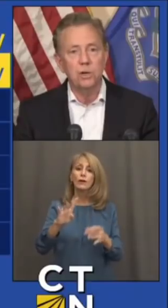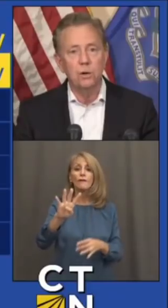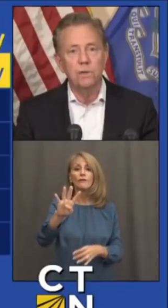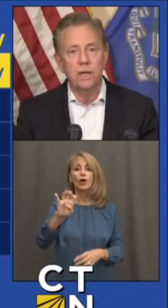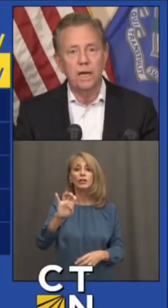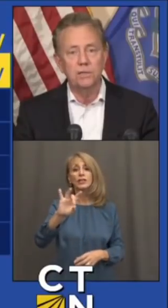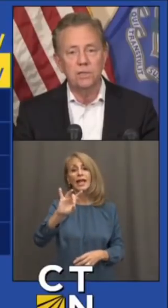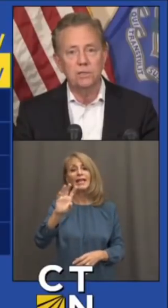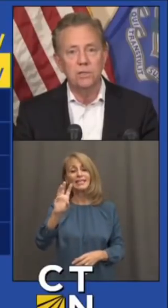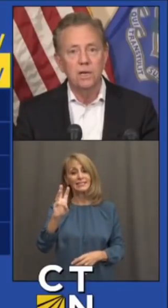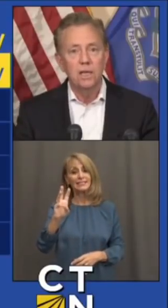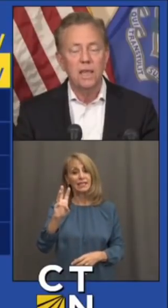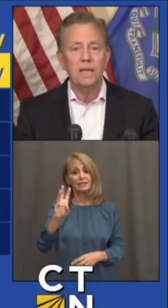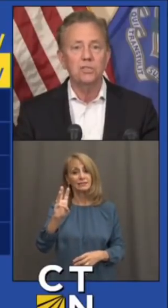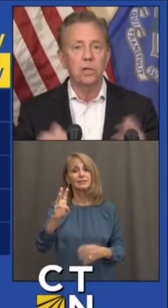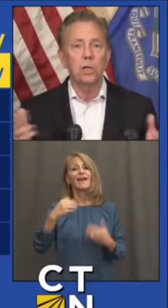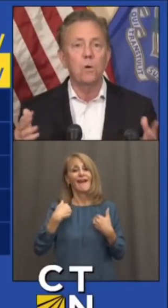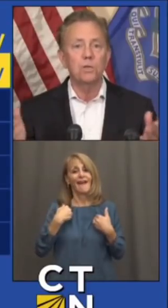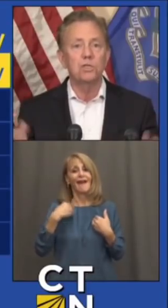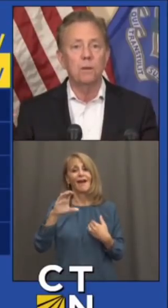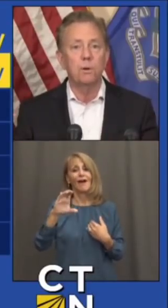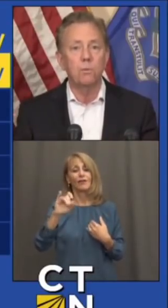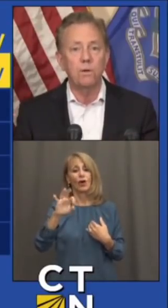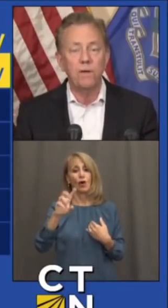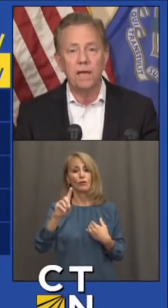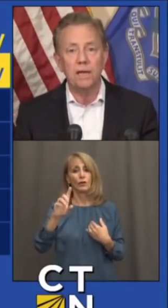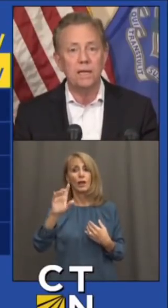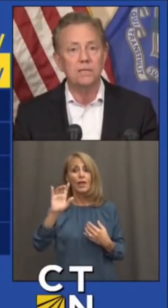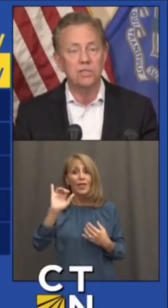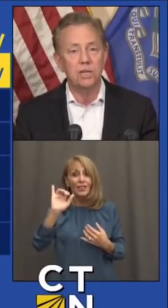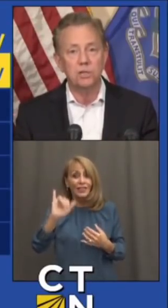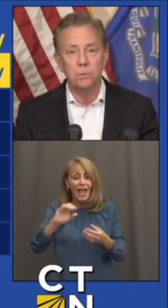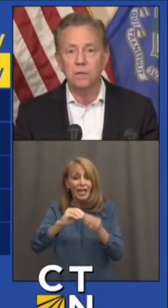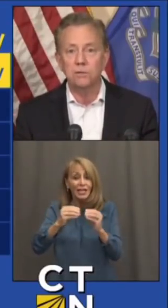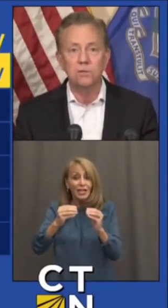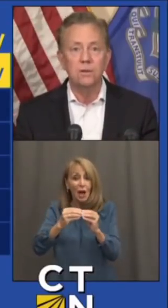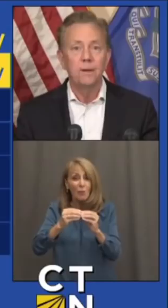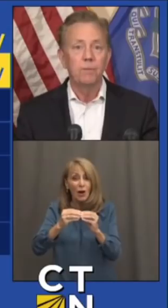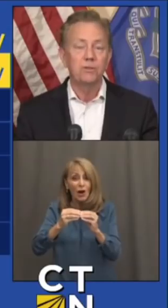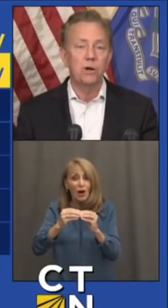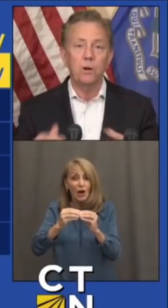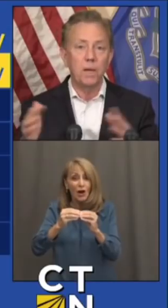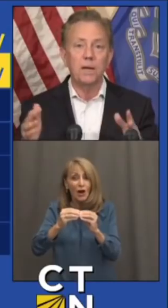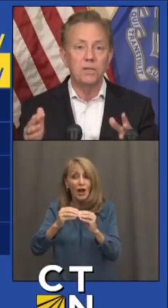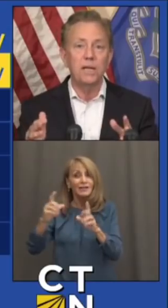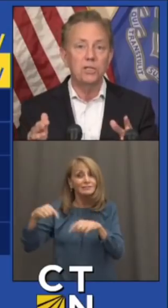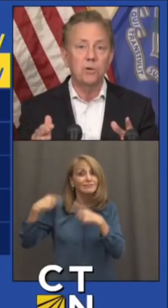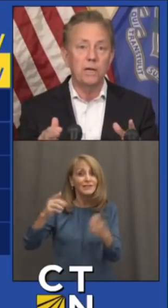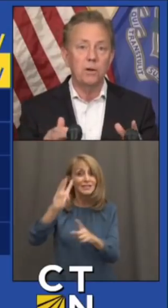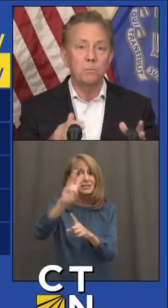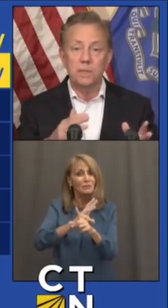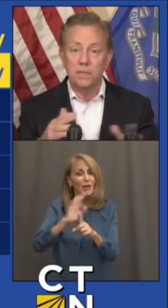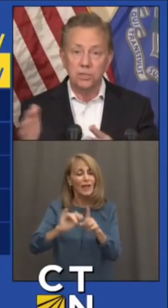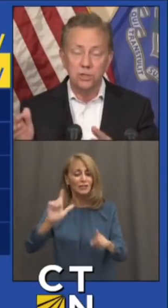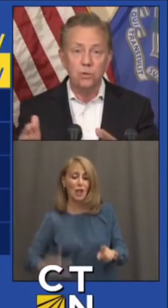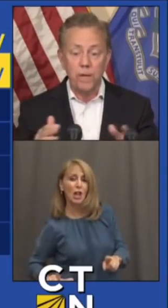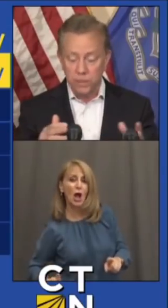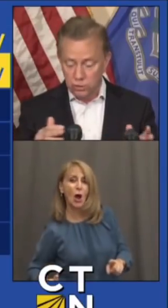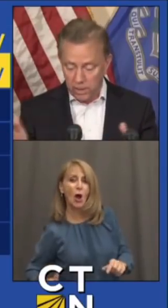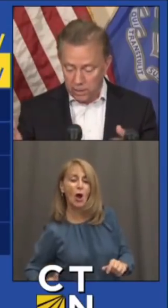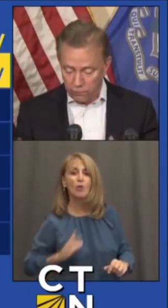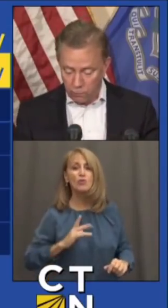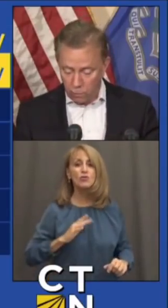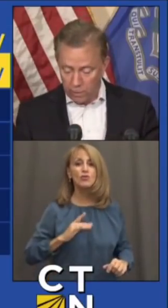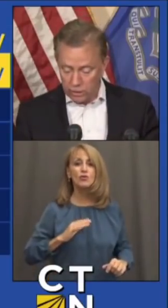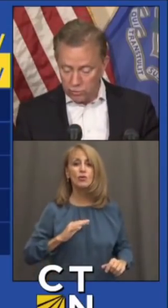486 COVID cases, that is the lowest number we've had in six months. As you know, I'm not a day trader, but this two